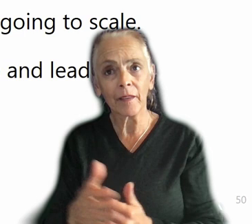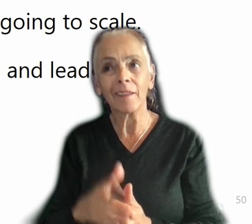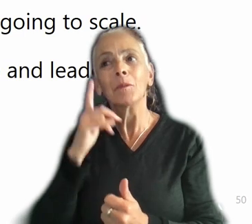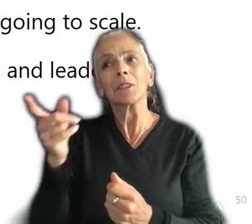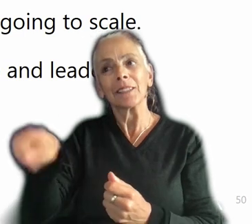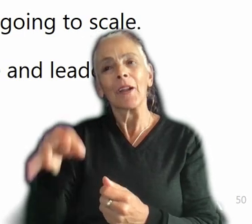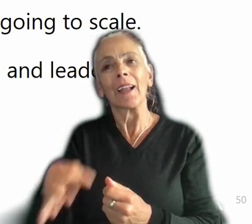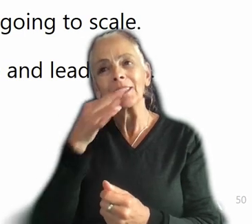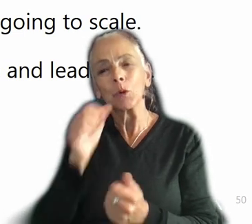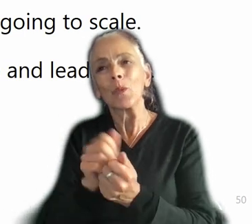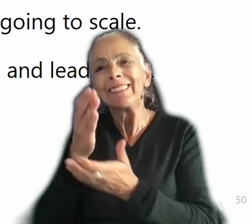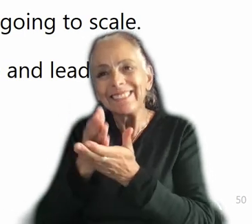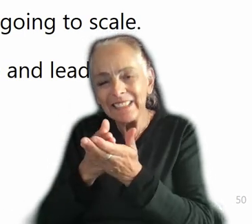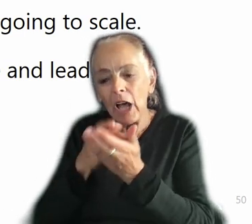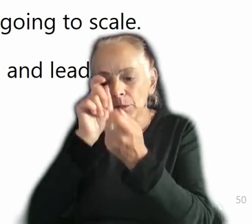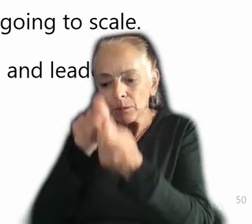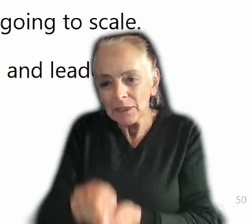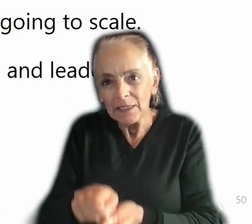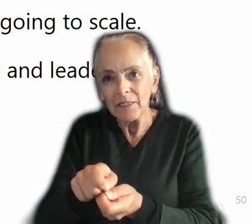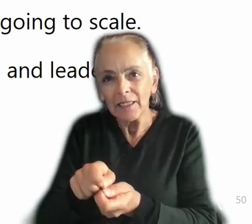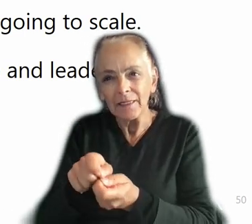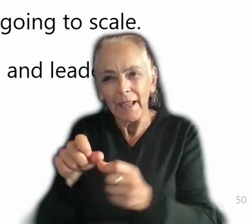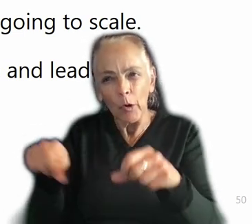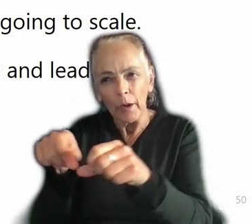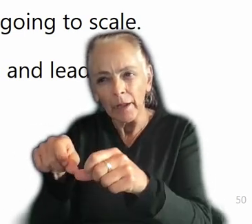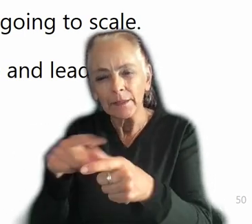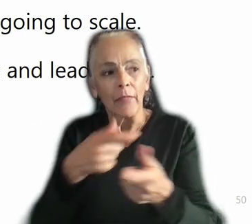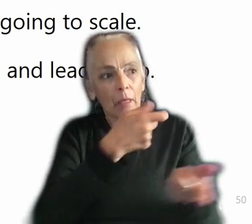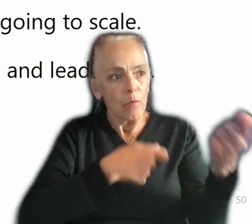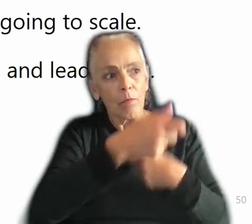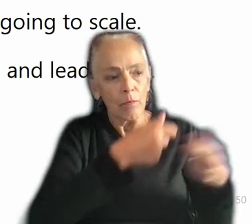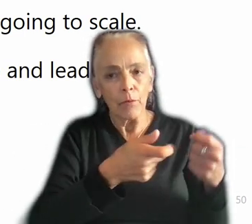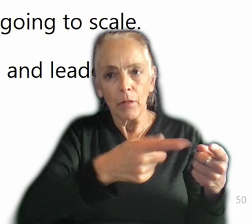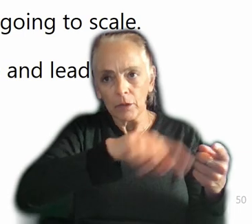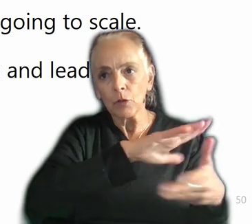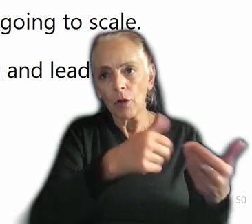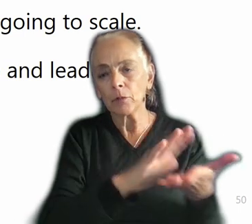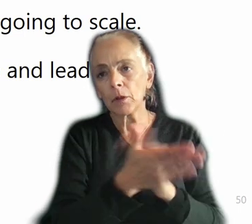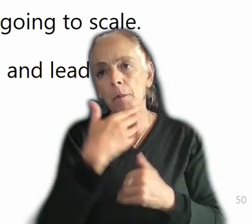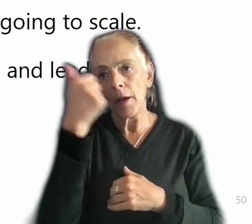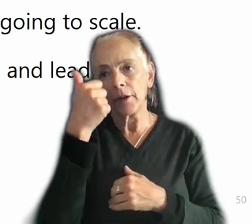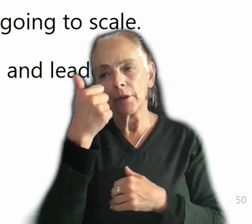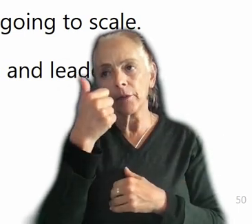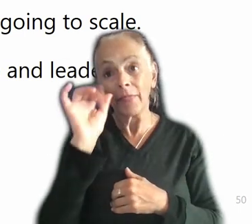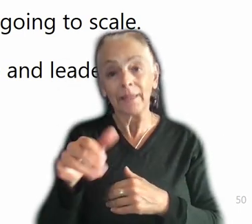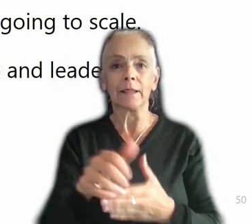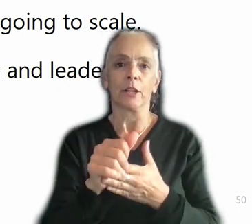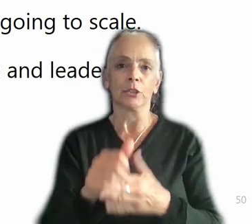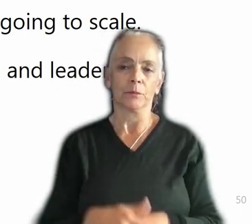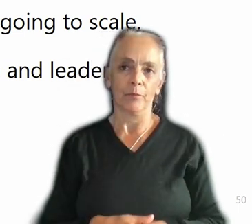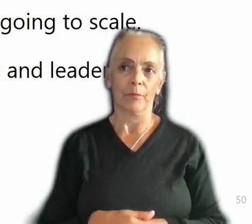areas and they pull and make the rest of us better. Think about leadership in that frame. Or at least that's what I would do.